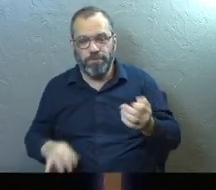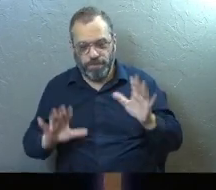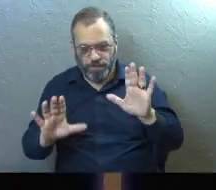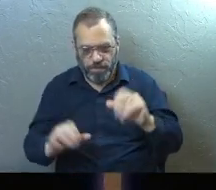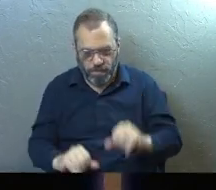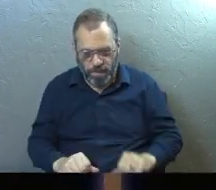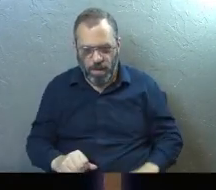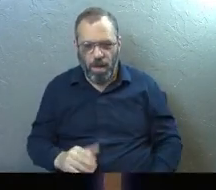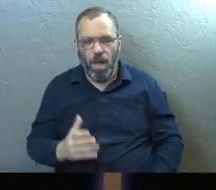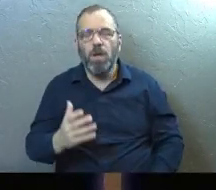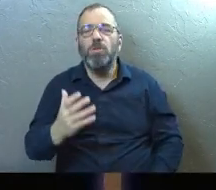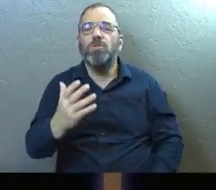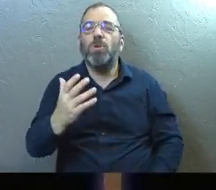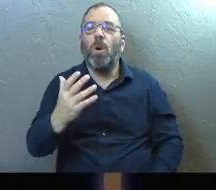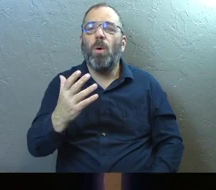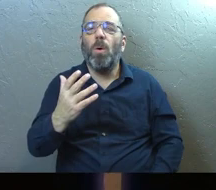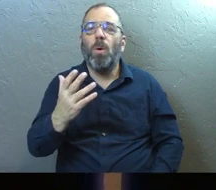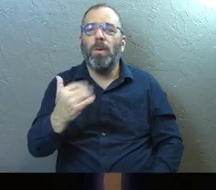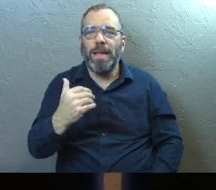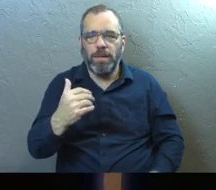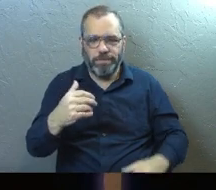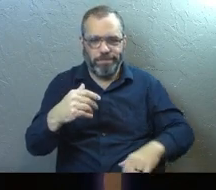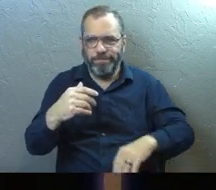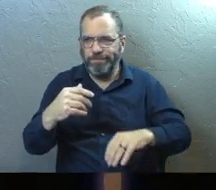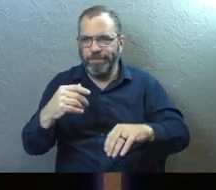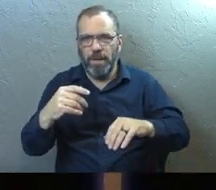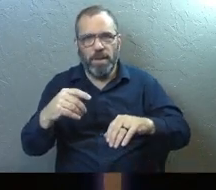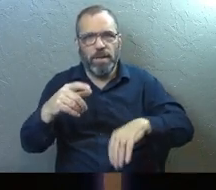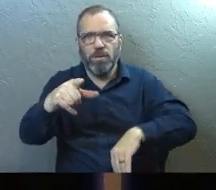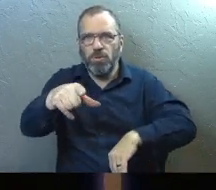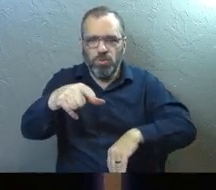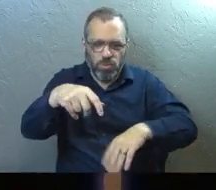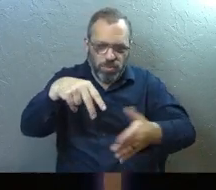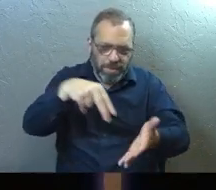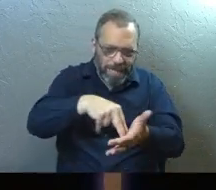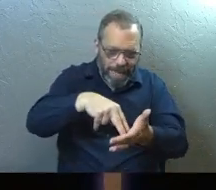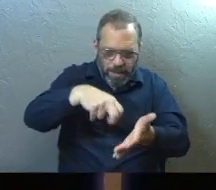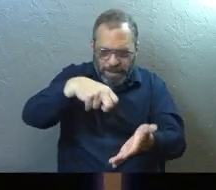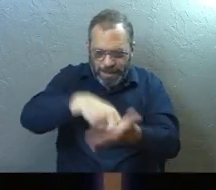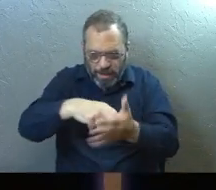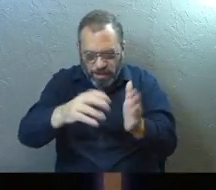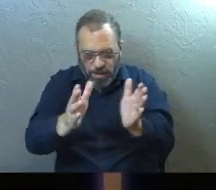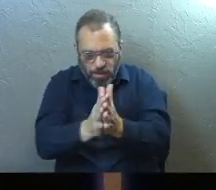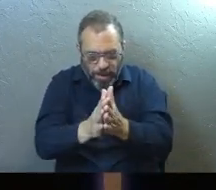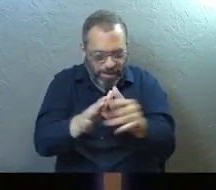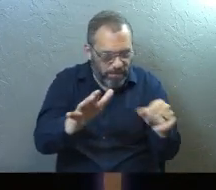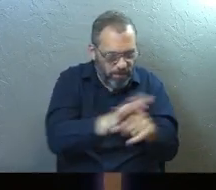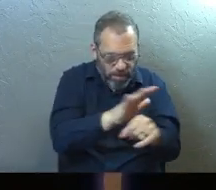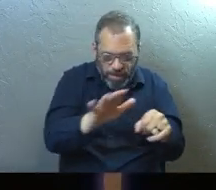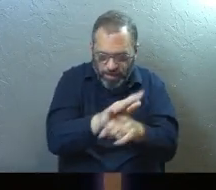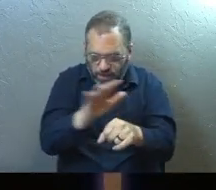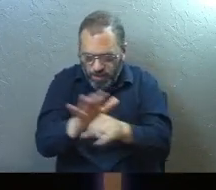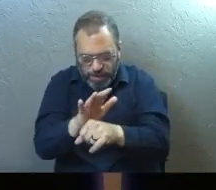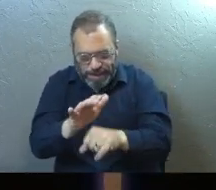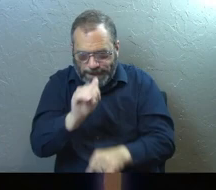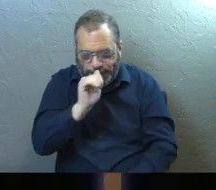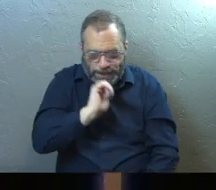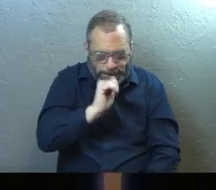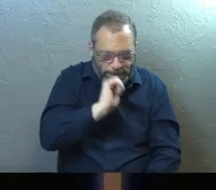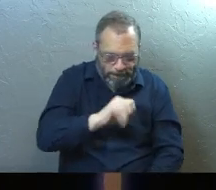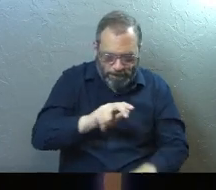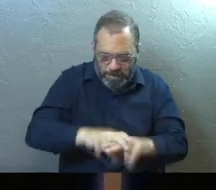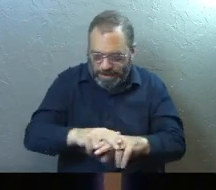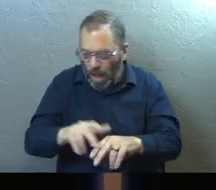So let somebody else come up here and let them have their time with God. If there's no space for you, just sit patiently,